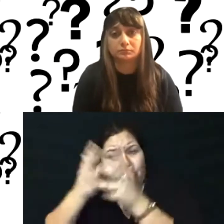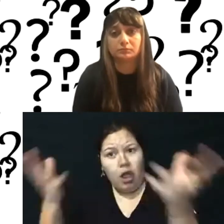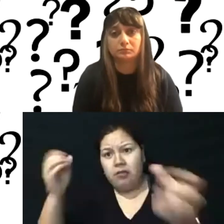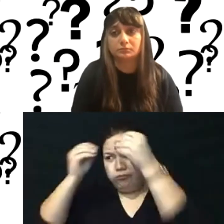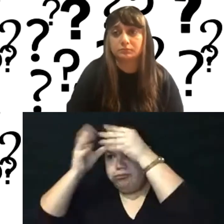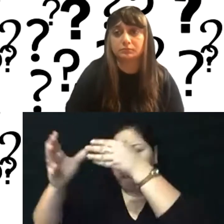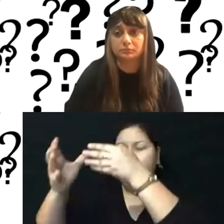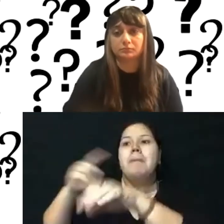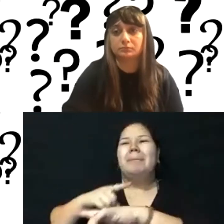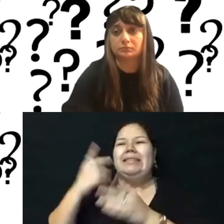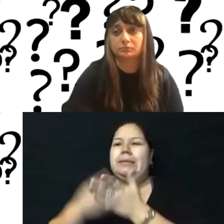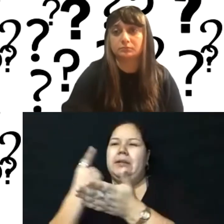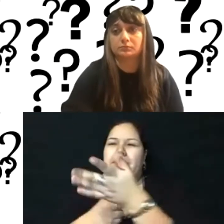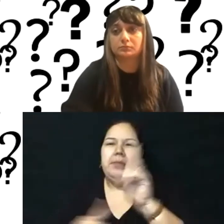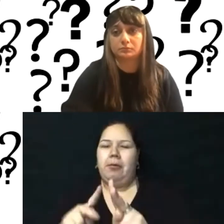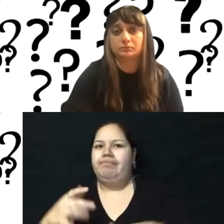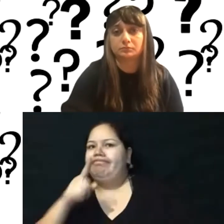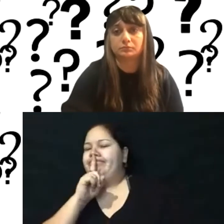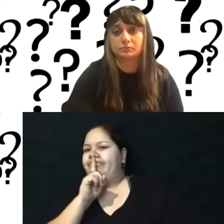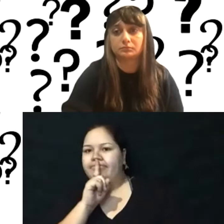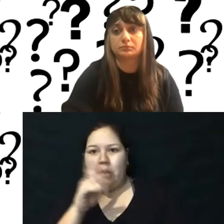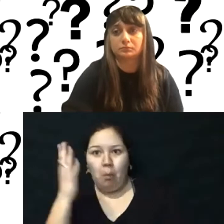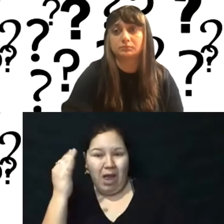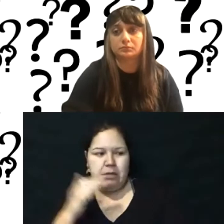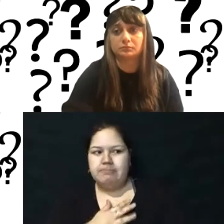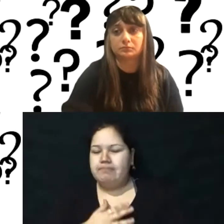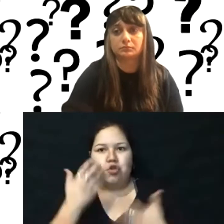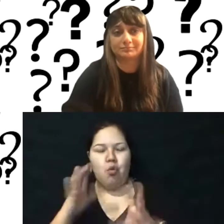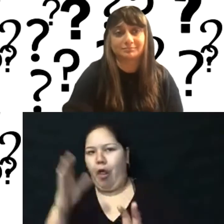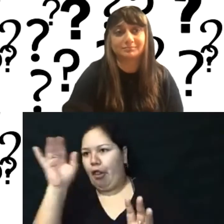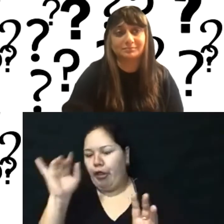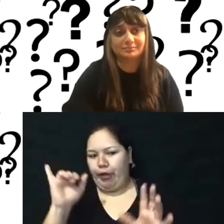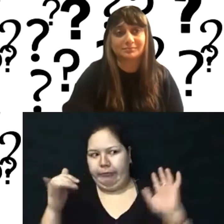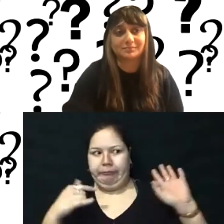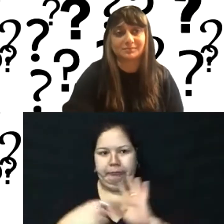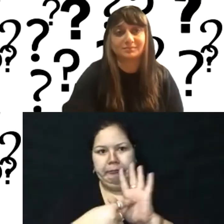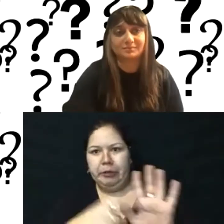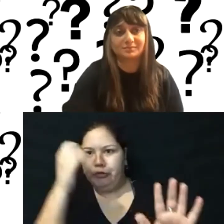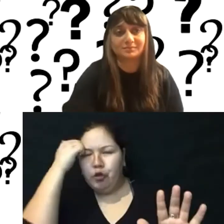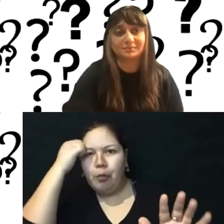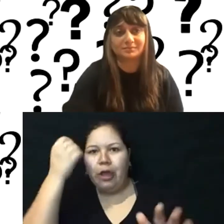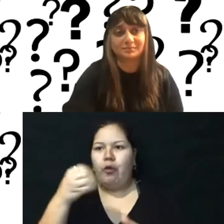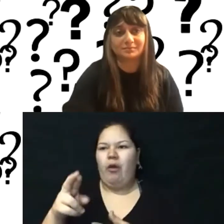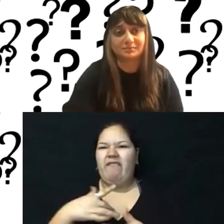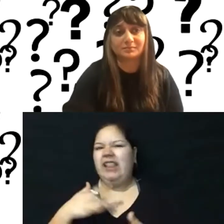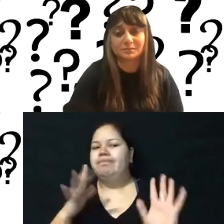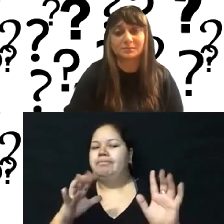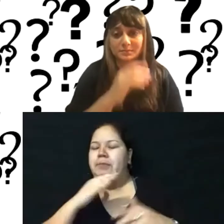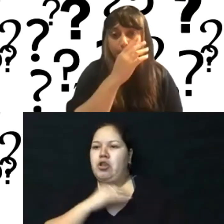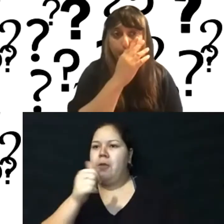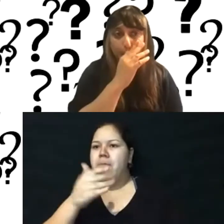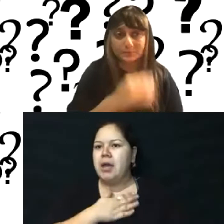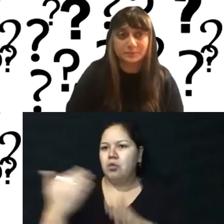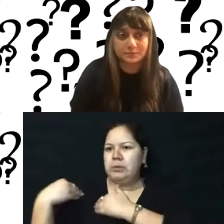say what they really felt or believed because they were worried that they would look stupid or they felt like they wasn't their place to, you know, point out the